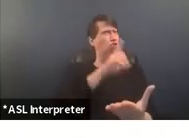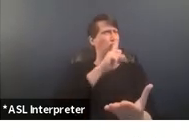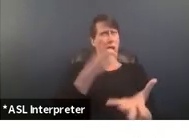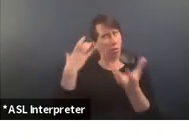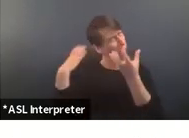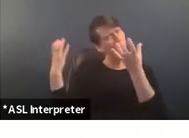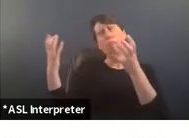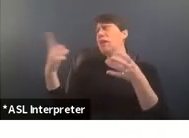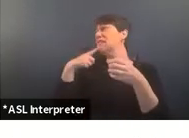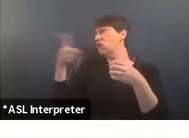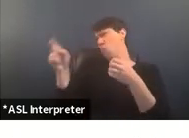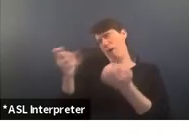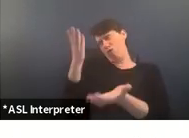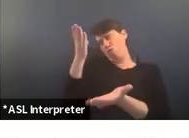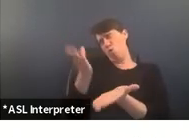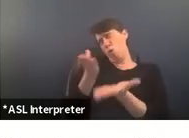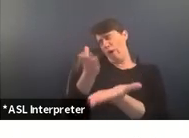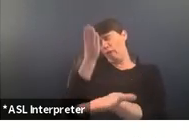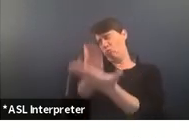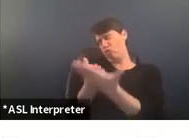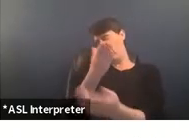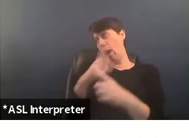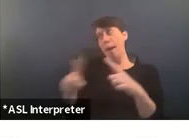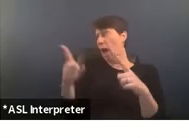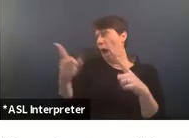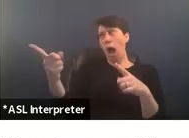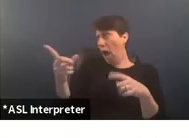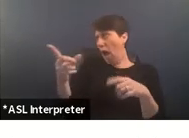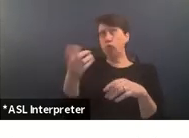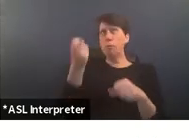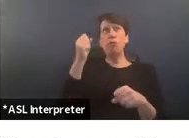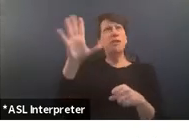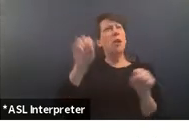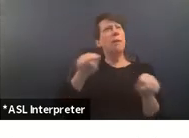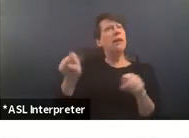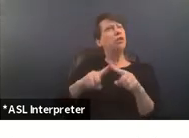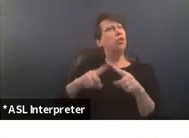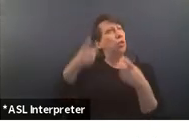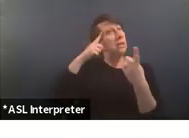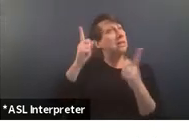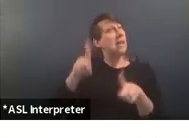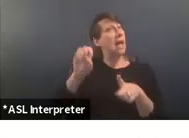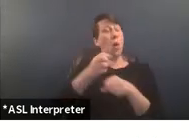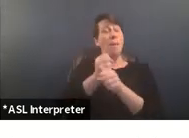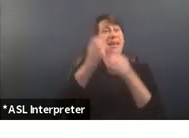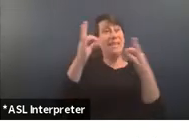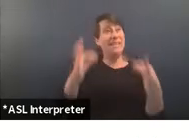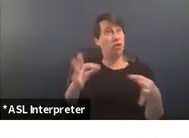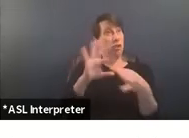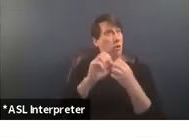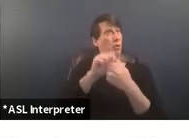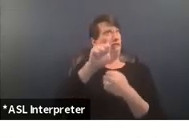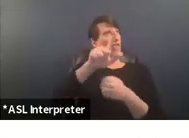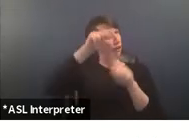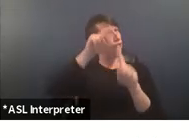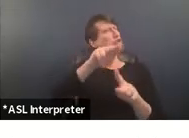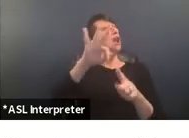to offer proof yet it removes their ability to consent or make decisions about their versions of justice and accountability